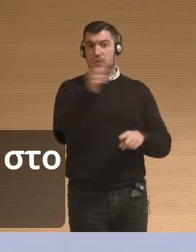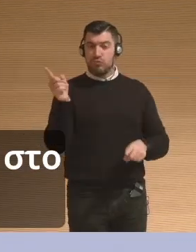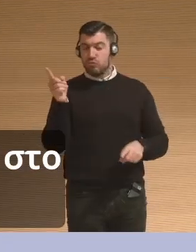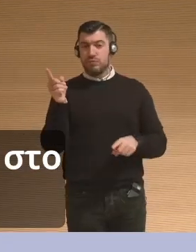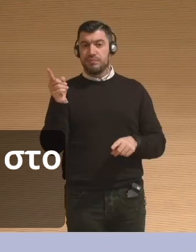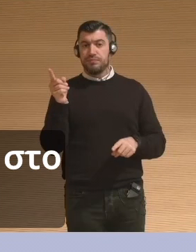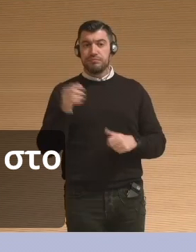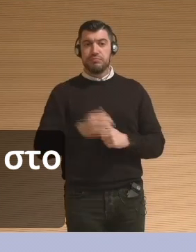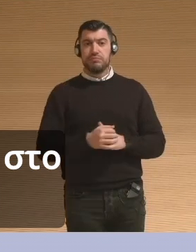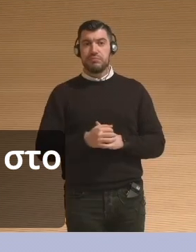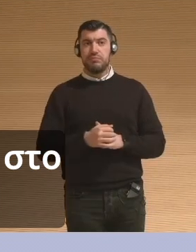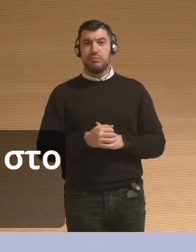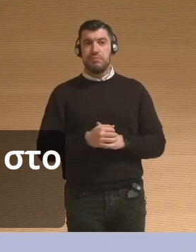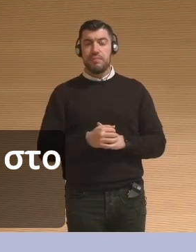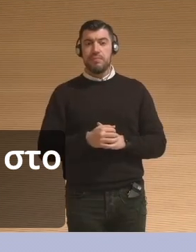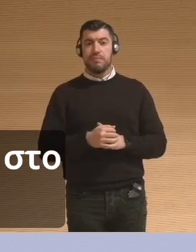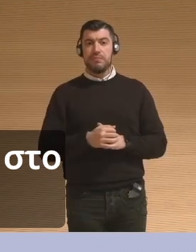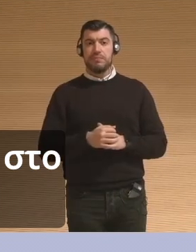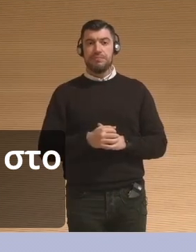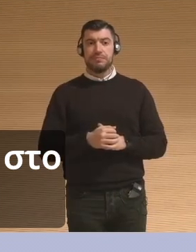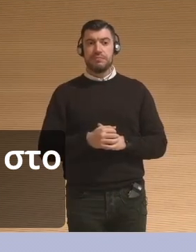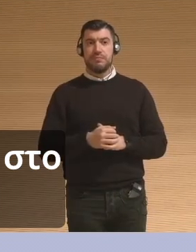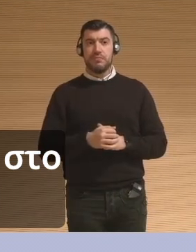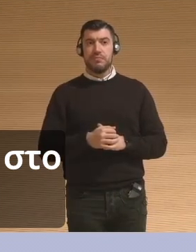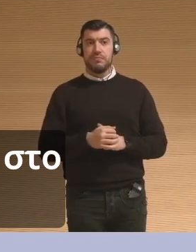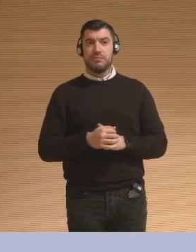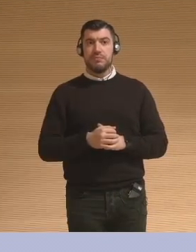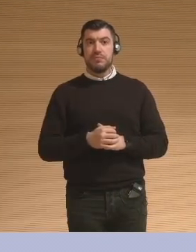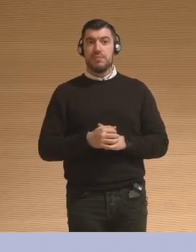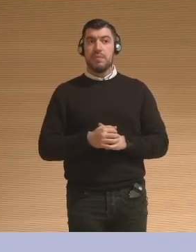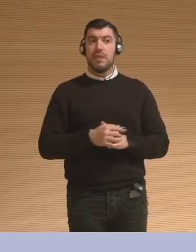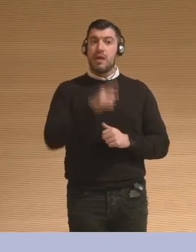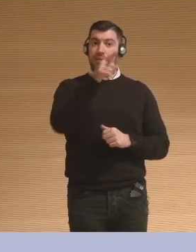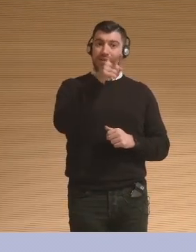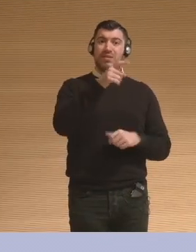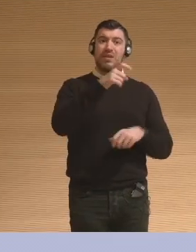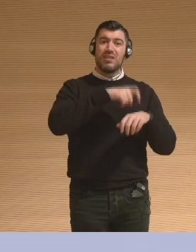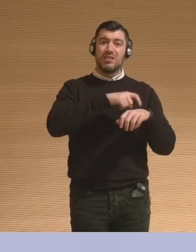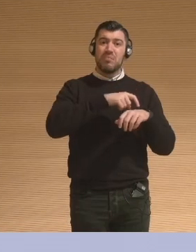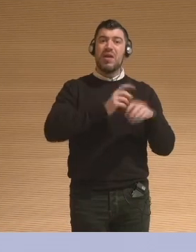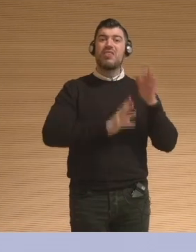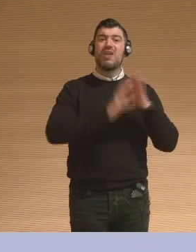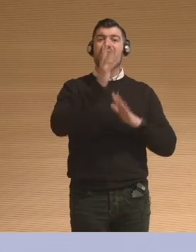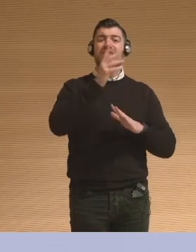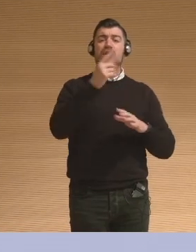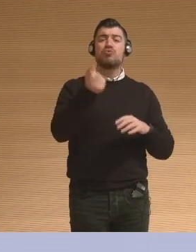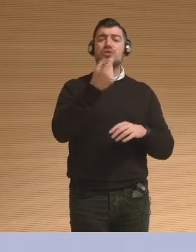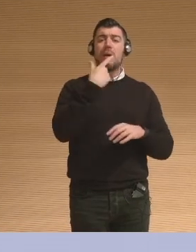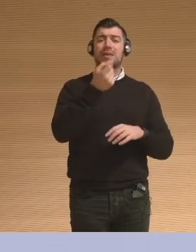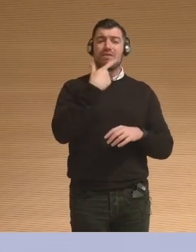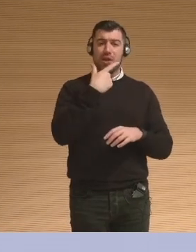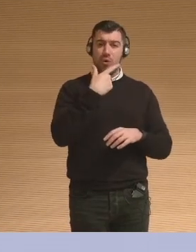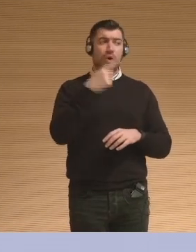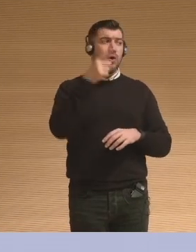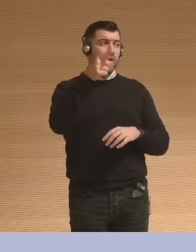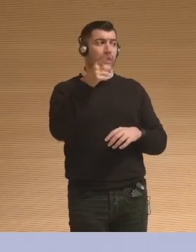Memorial Museum, who have donated, will visit it often, over the course of 10